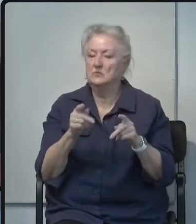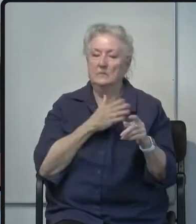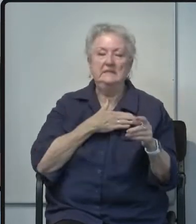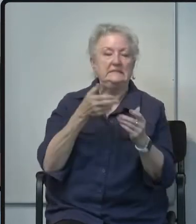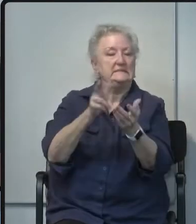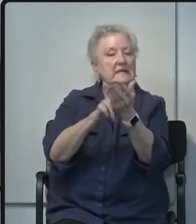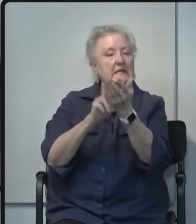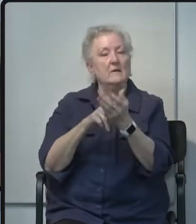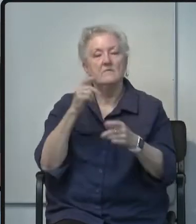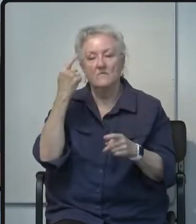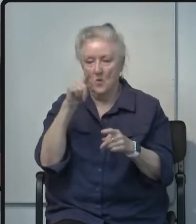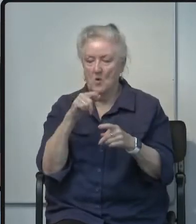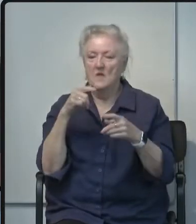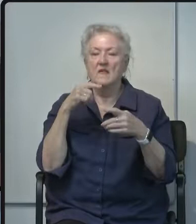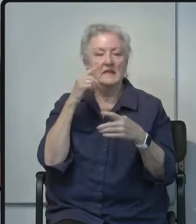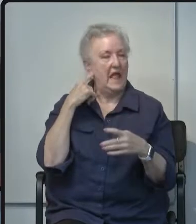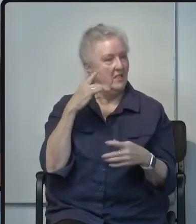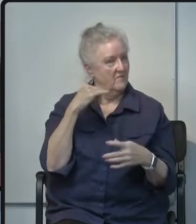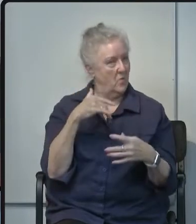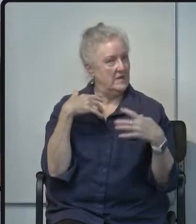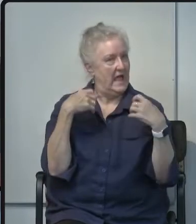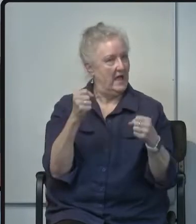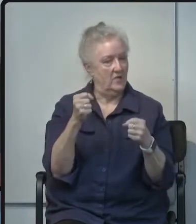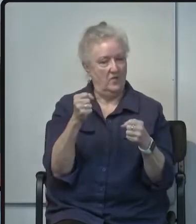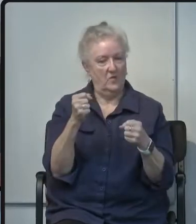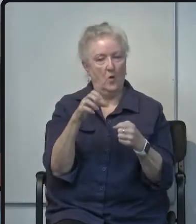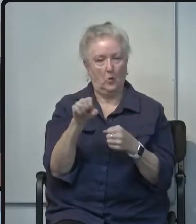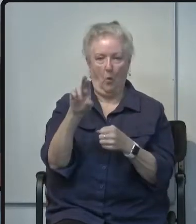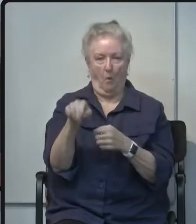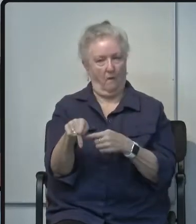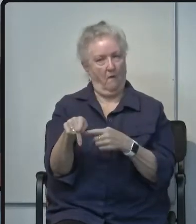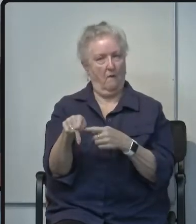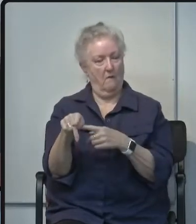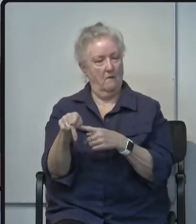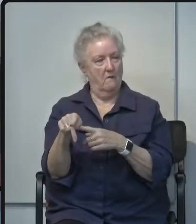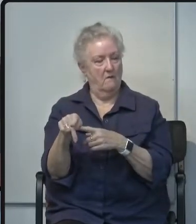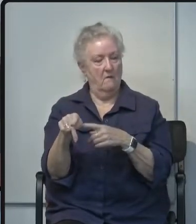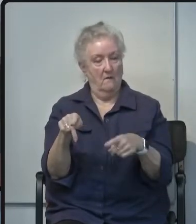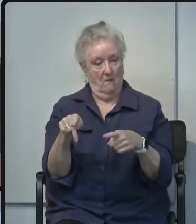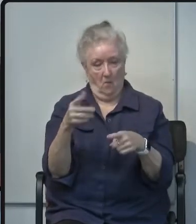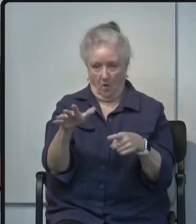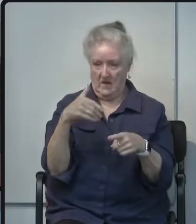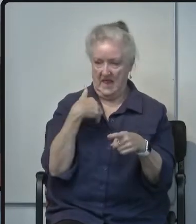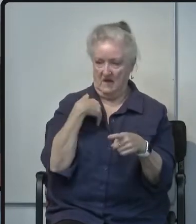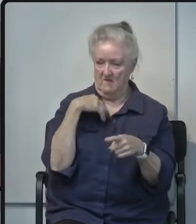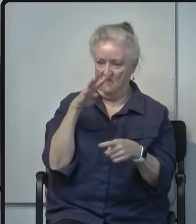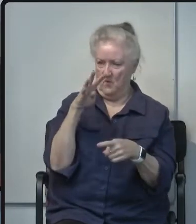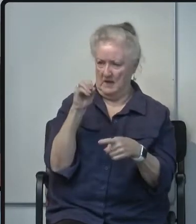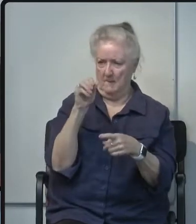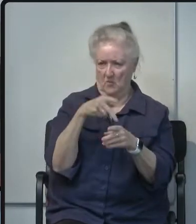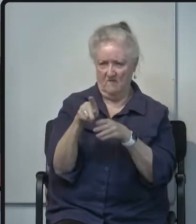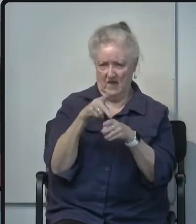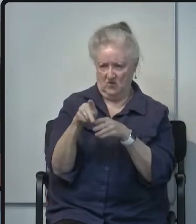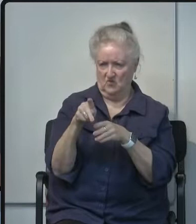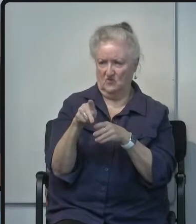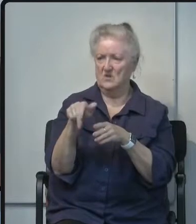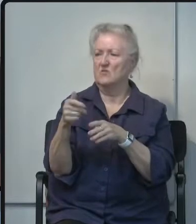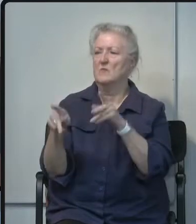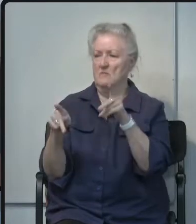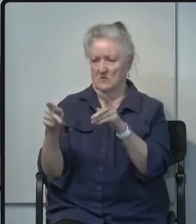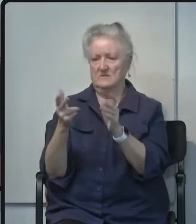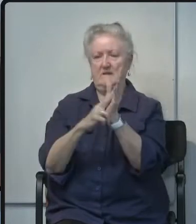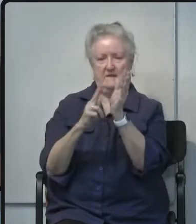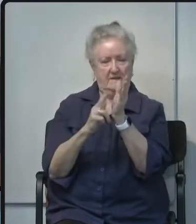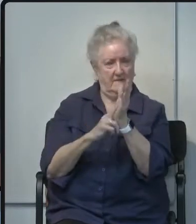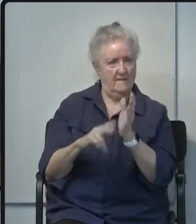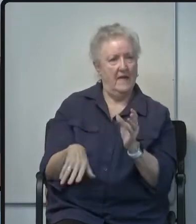the California Health Corps we already had about 40 professionals sign up over the last two